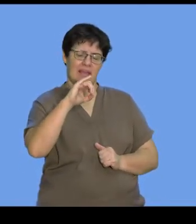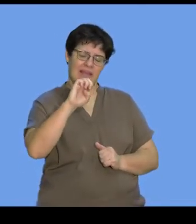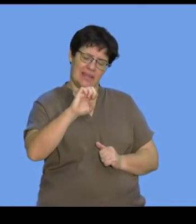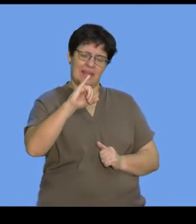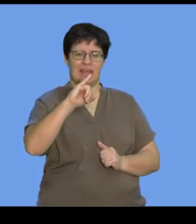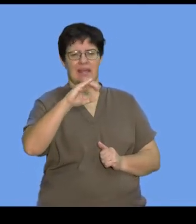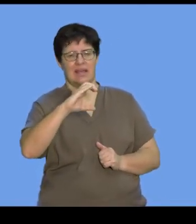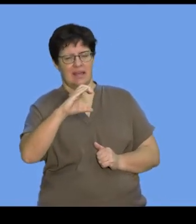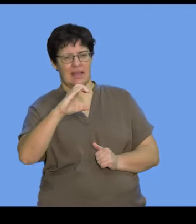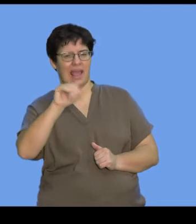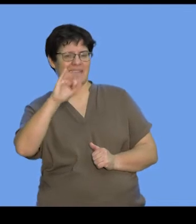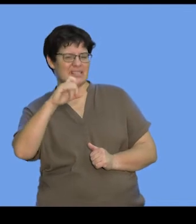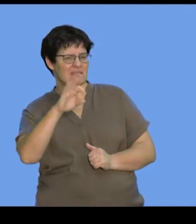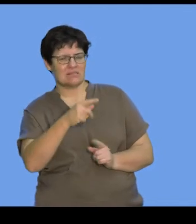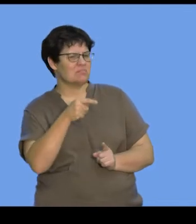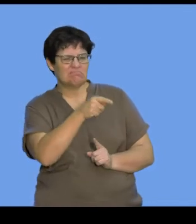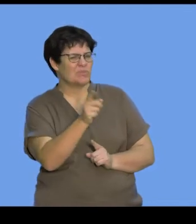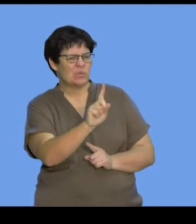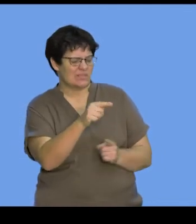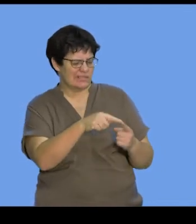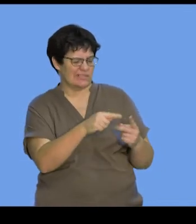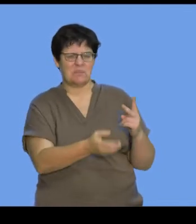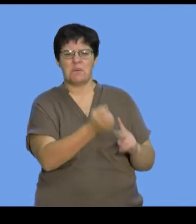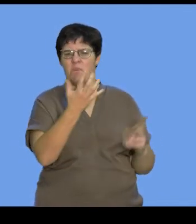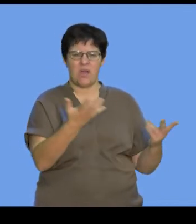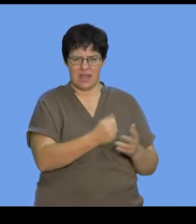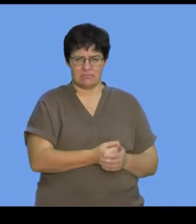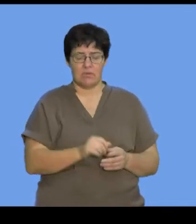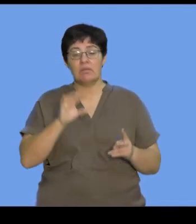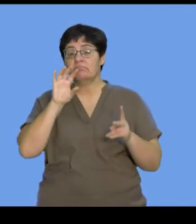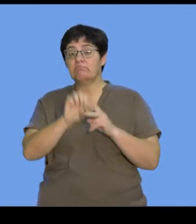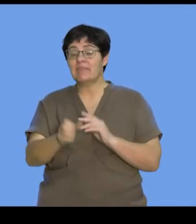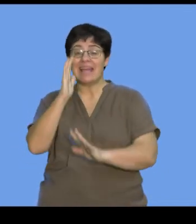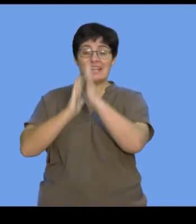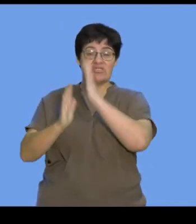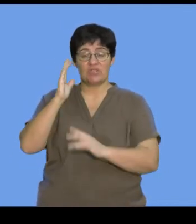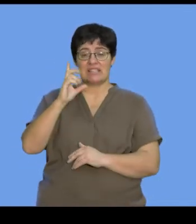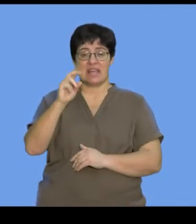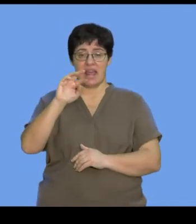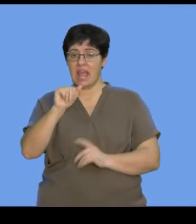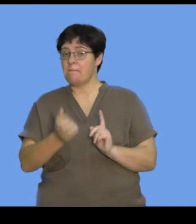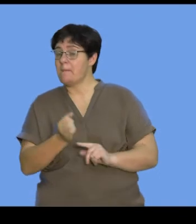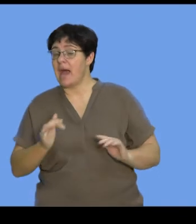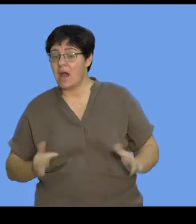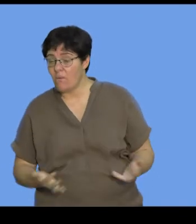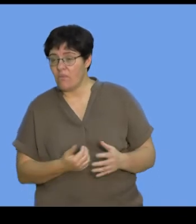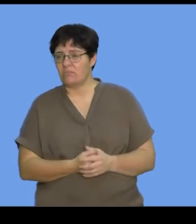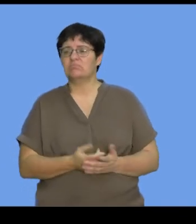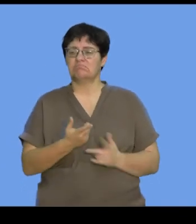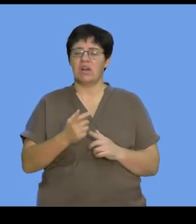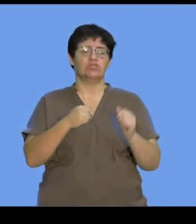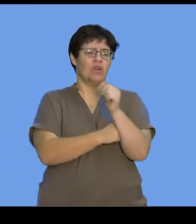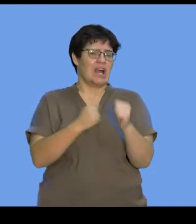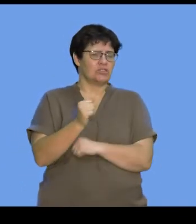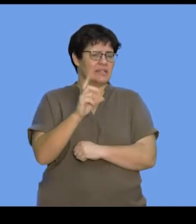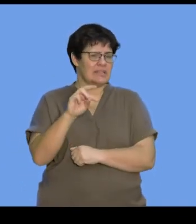recently in the last segment, we've looked at the discovery of DNA. We now know the structure of DNA, and if we were to explain that, you should be able